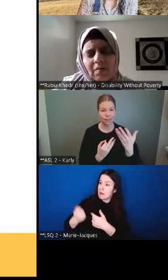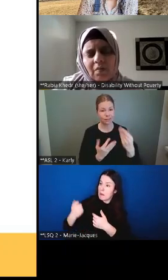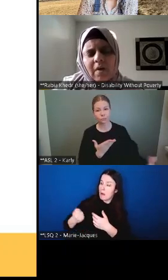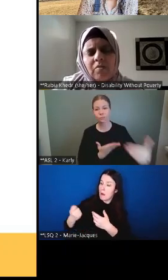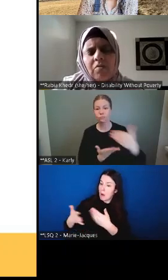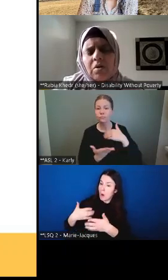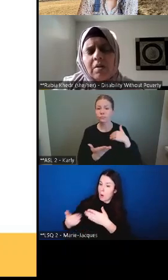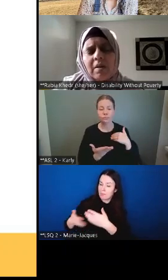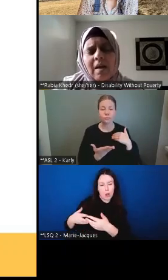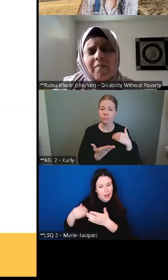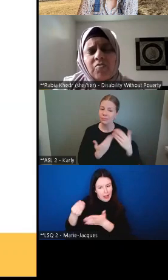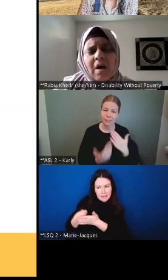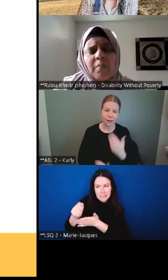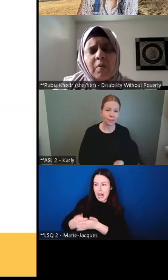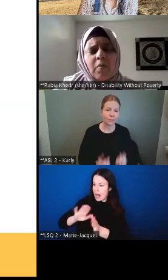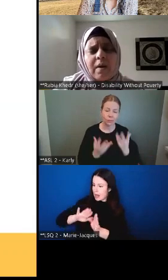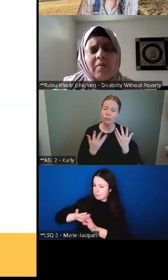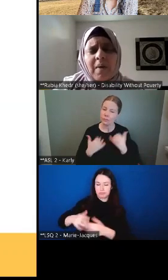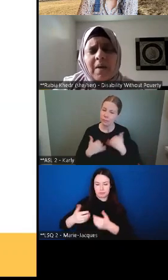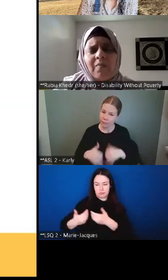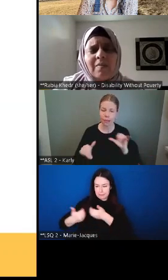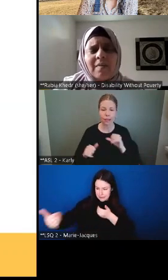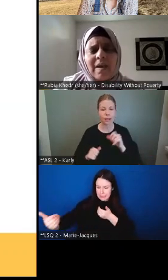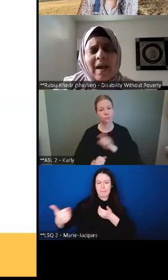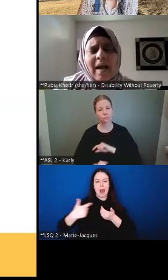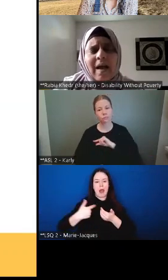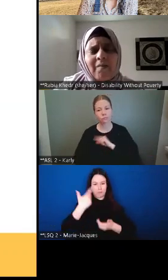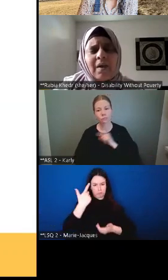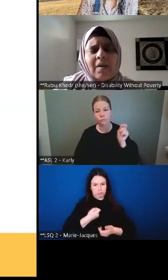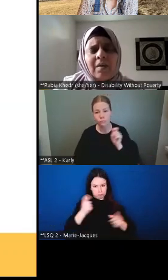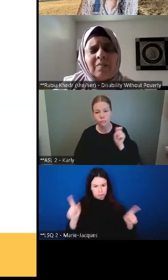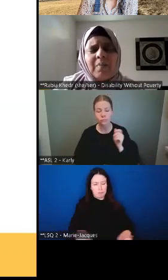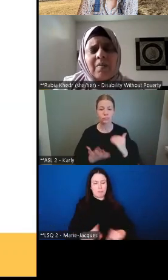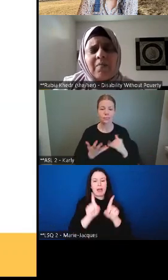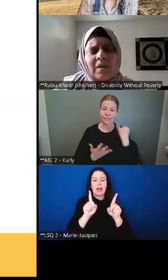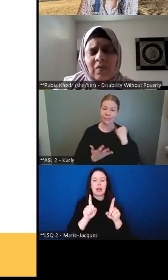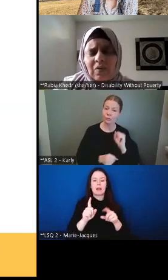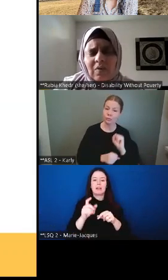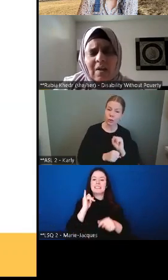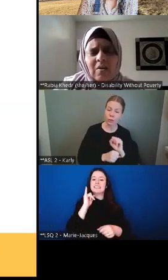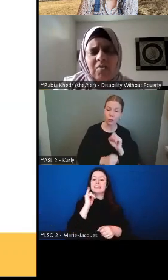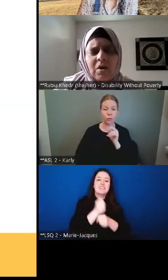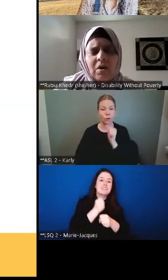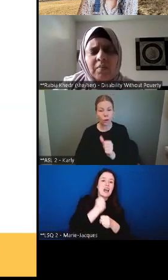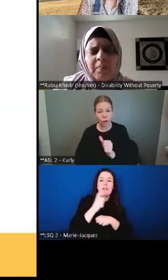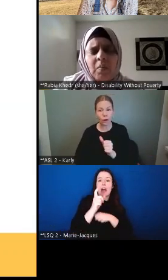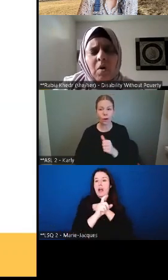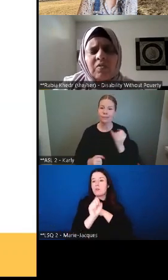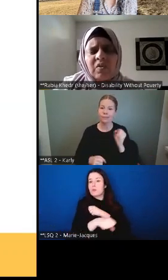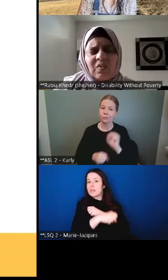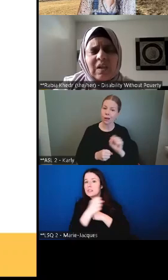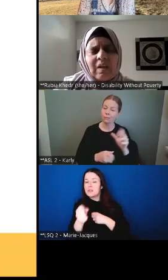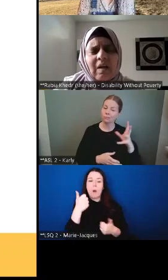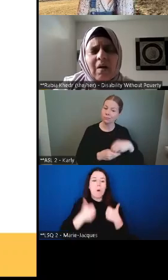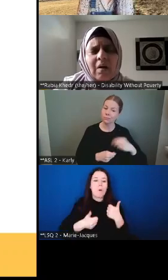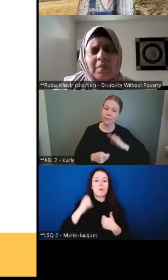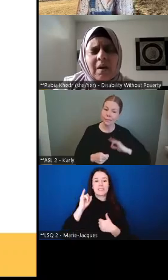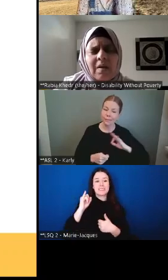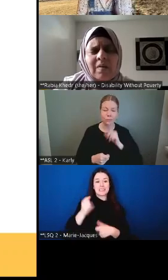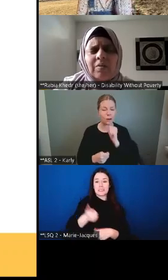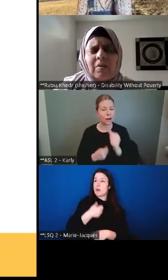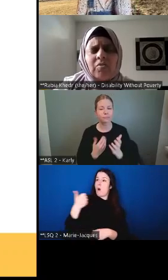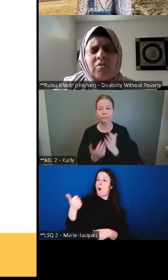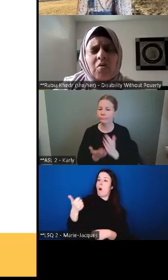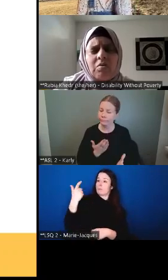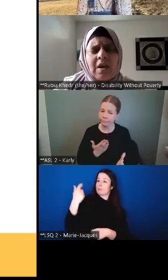And whether or not they have a job or whatever benefits they have, this benefit is intended. People want to see it harmonized.